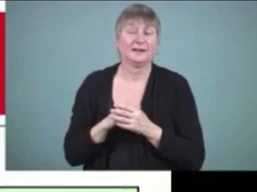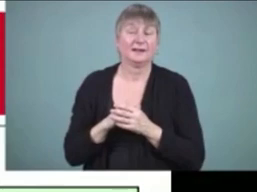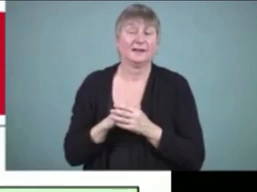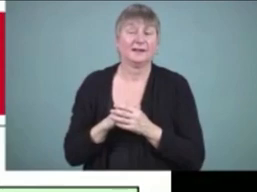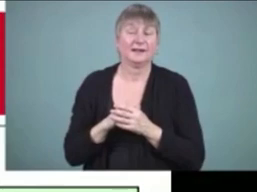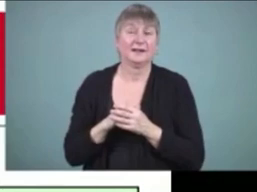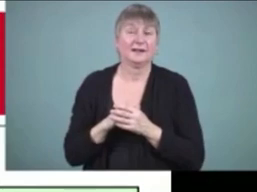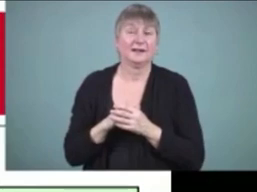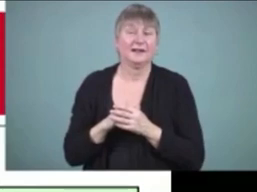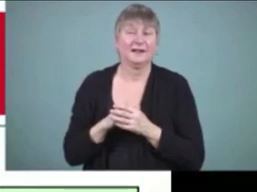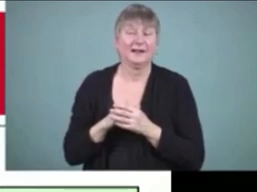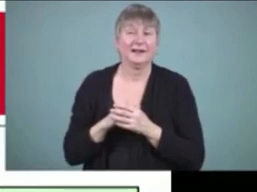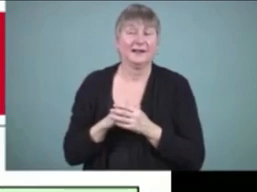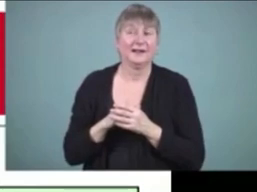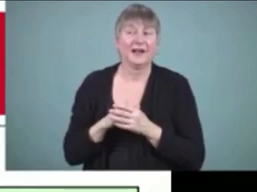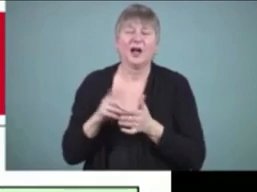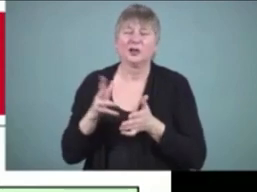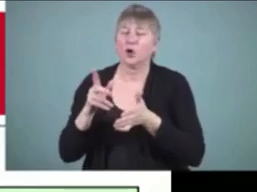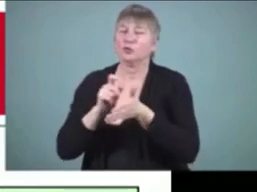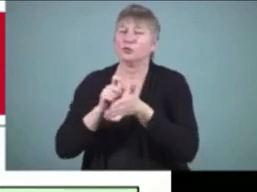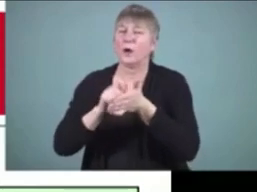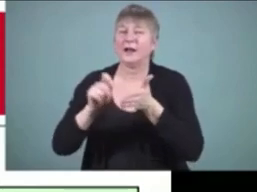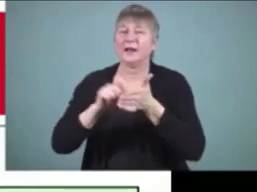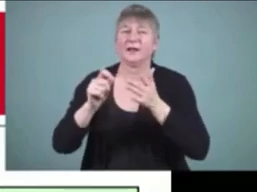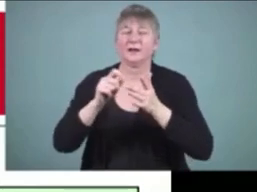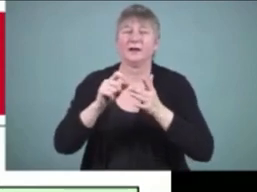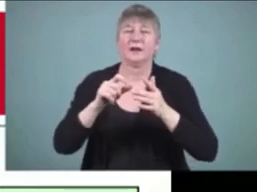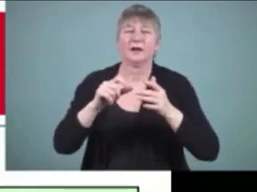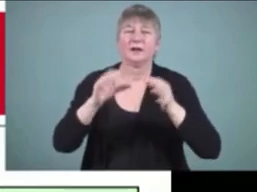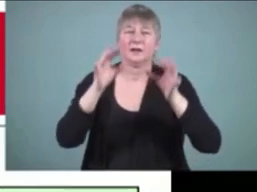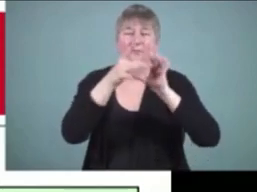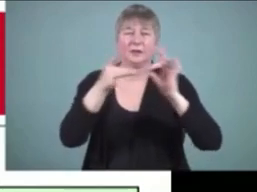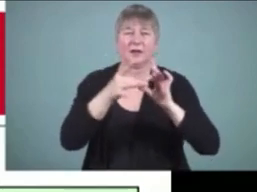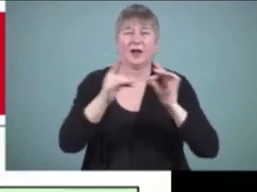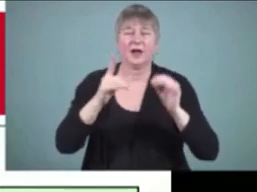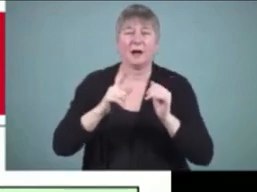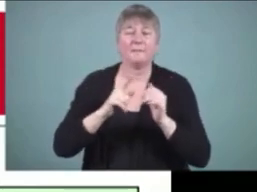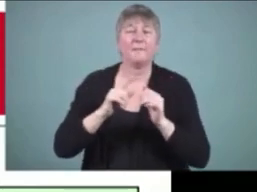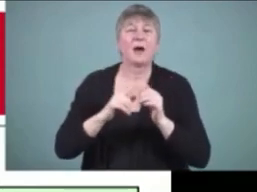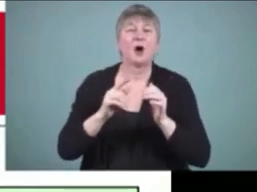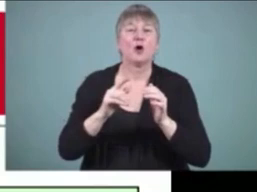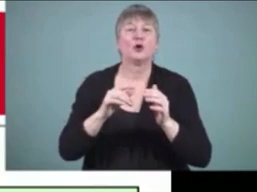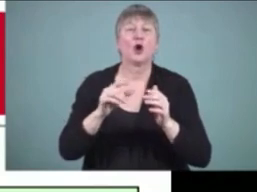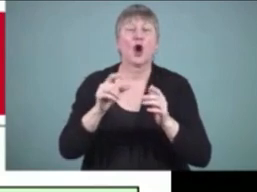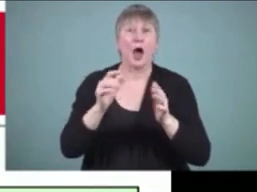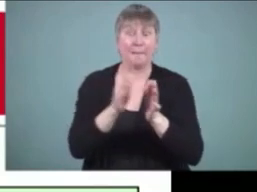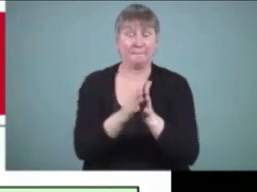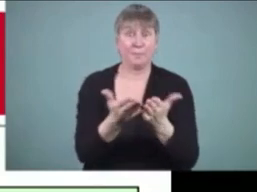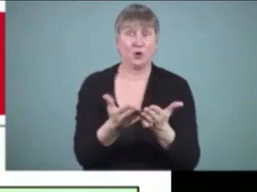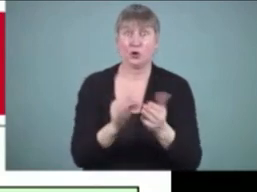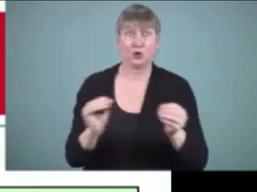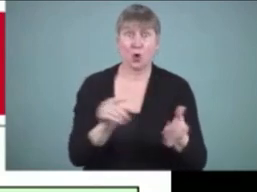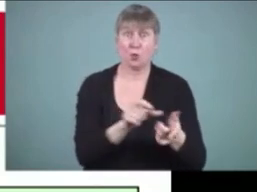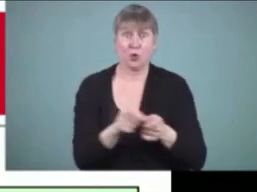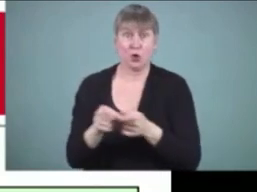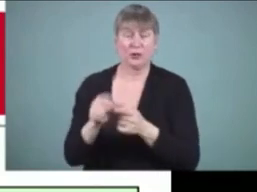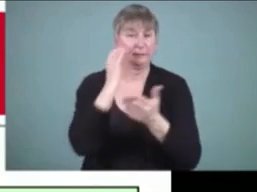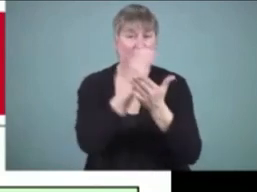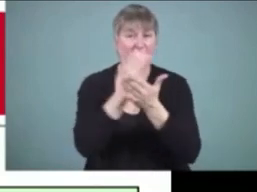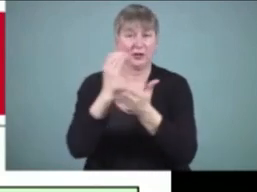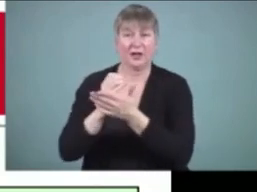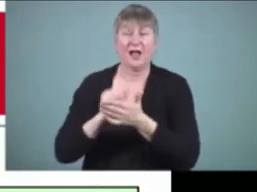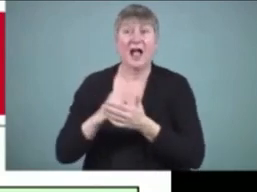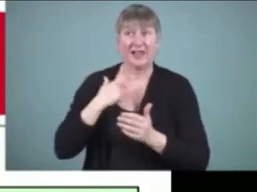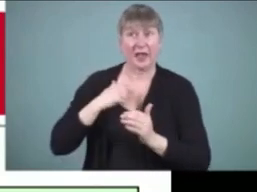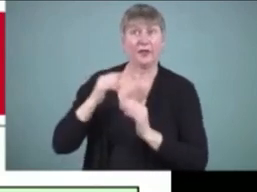and this she is writing a narrative about a wordless book called the chicken thief and then they were at the top and the fox and the chicken